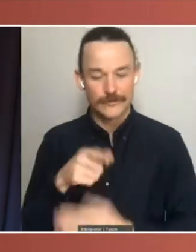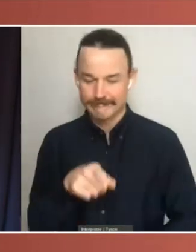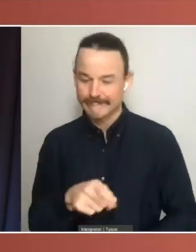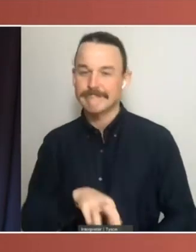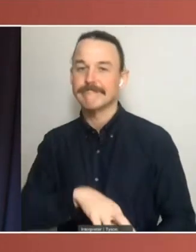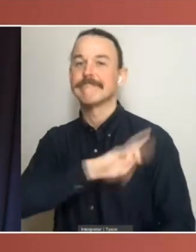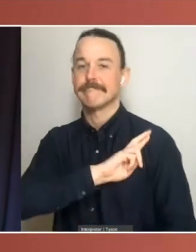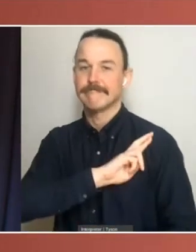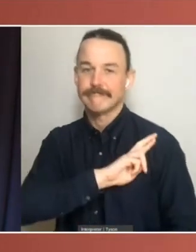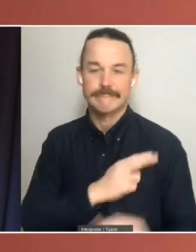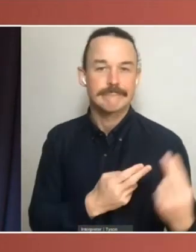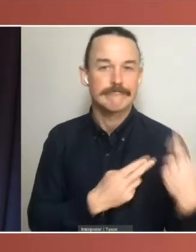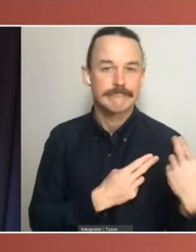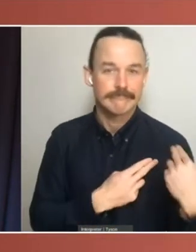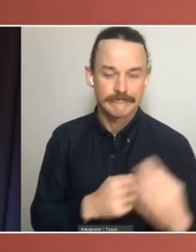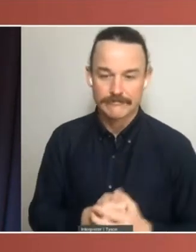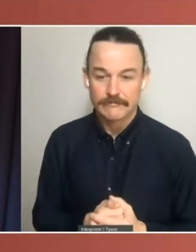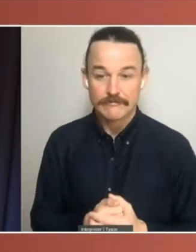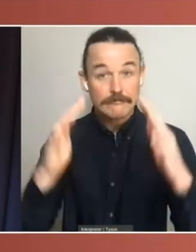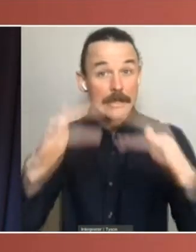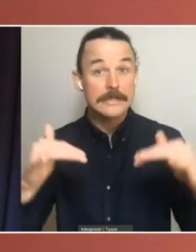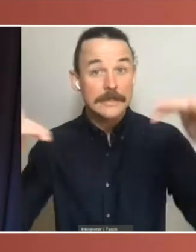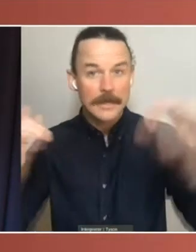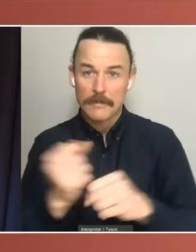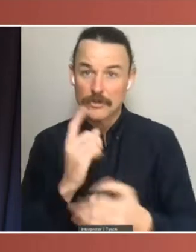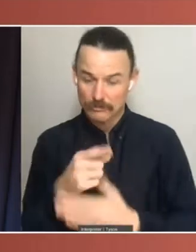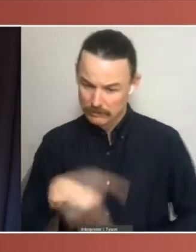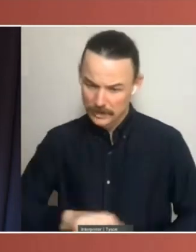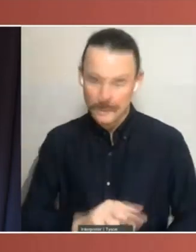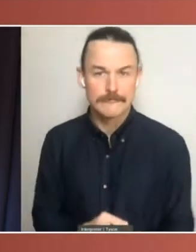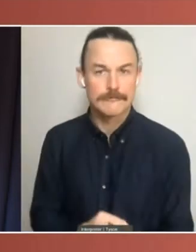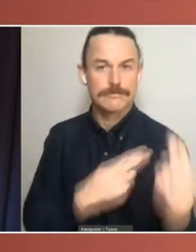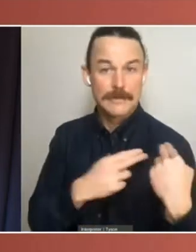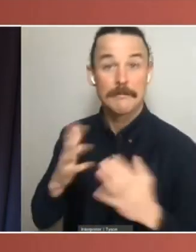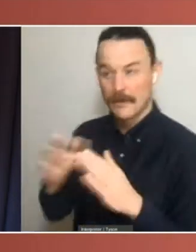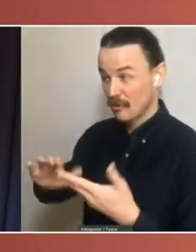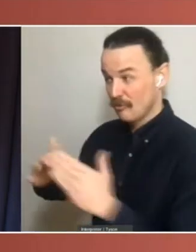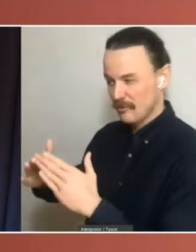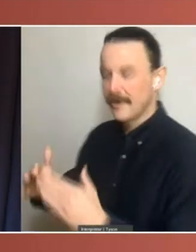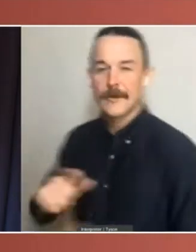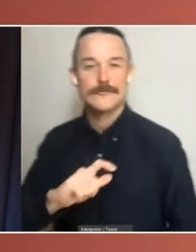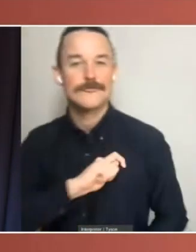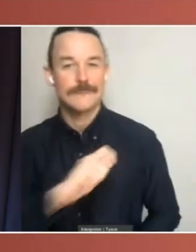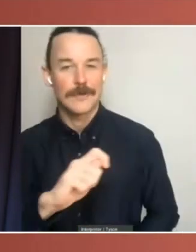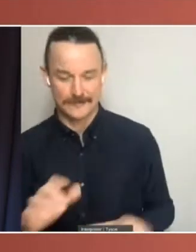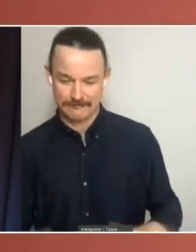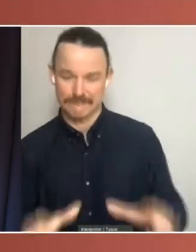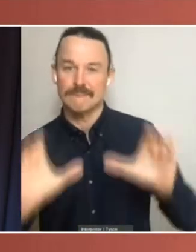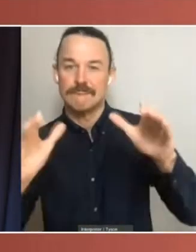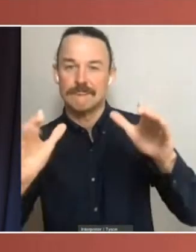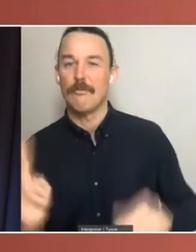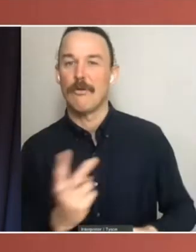give the community renewed confidence in the body itself. Indeed, a stronger Senate could help renew